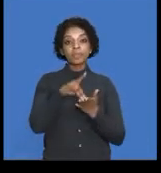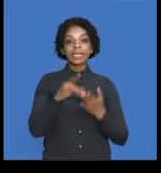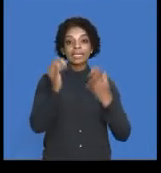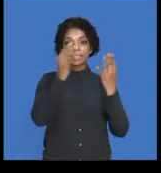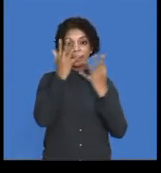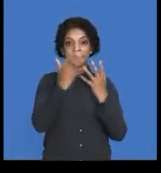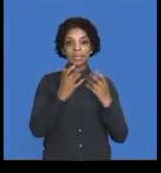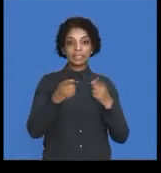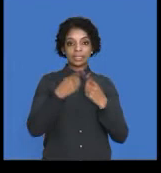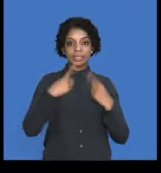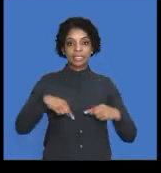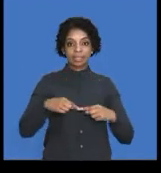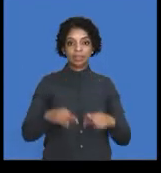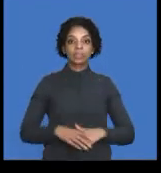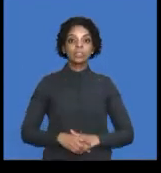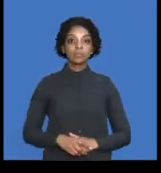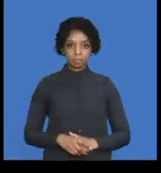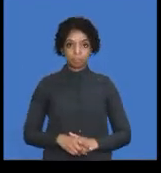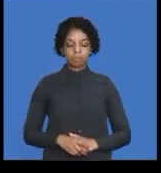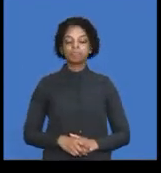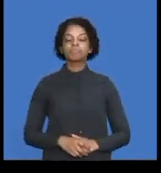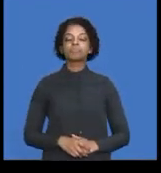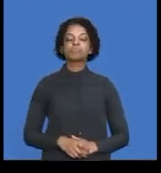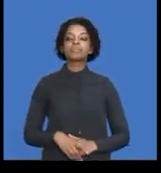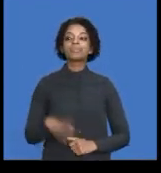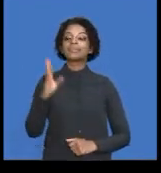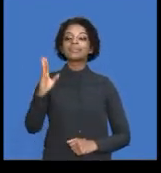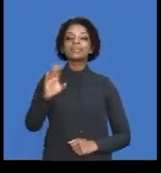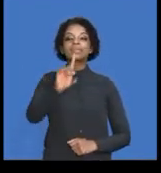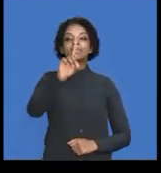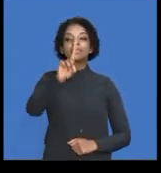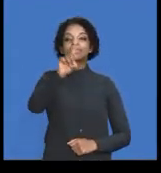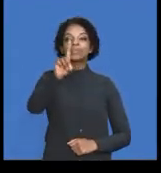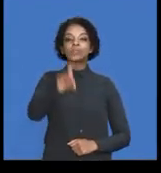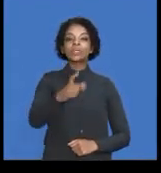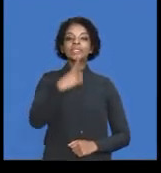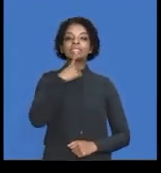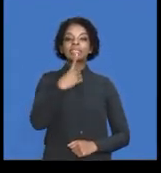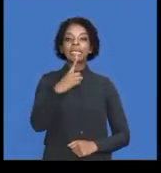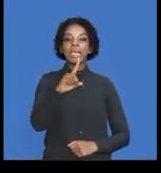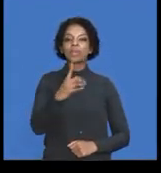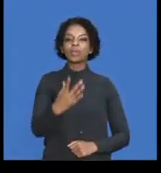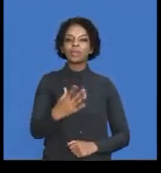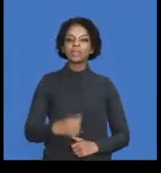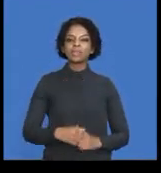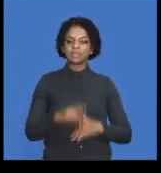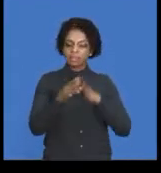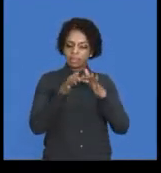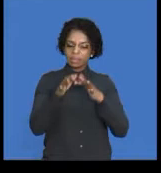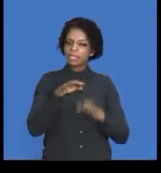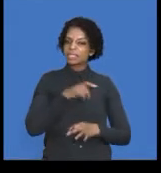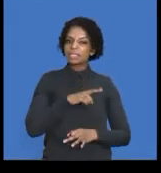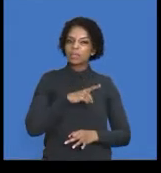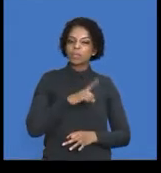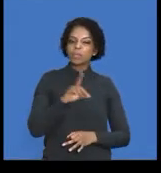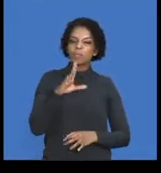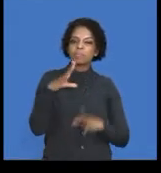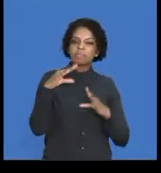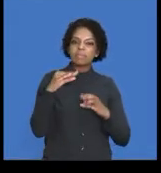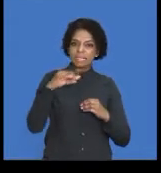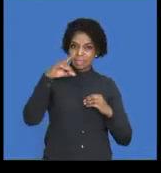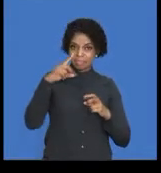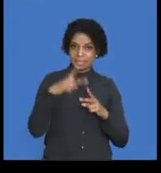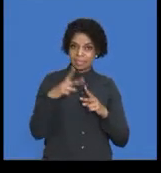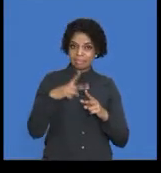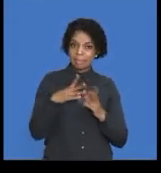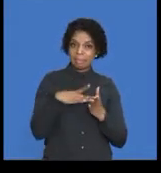here, the first question says, explain why a business needs to prepare a cash budget